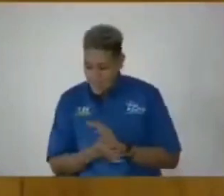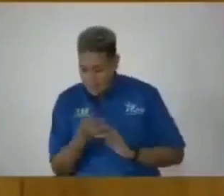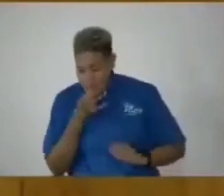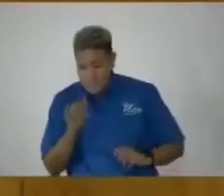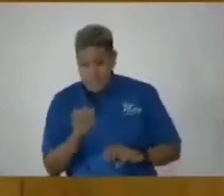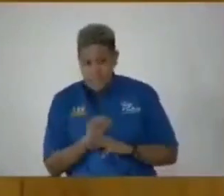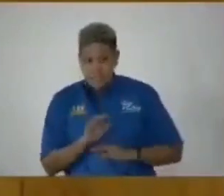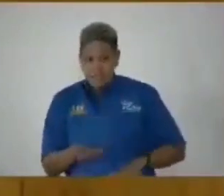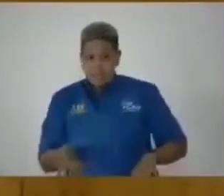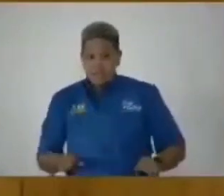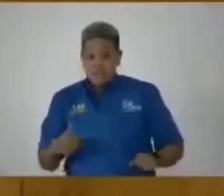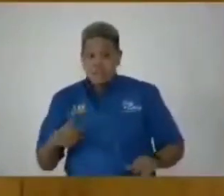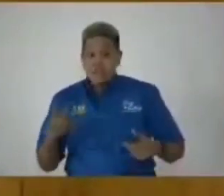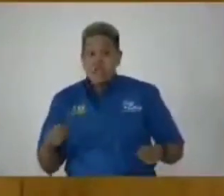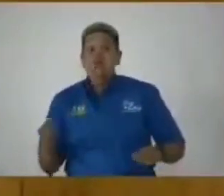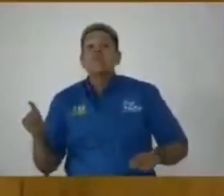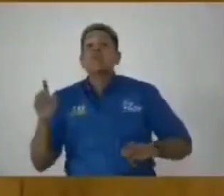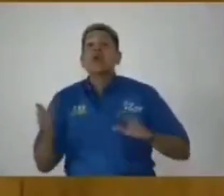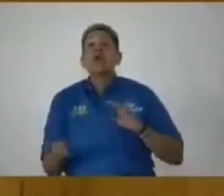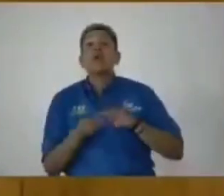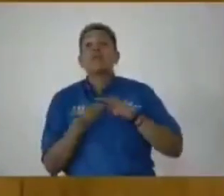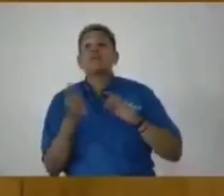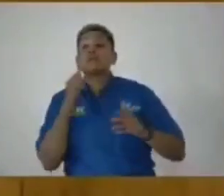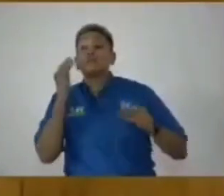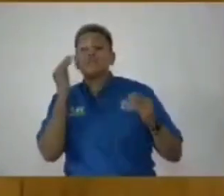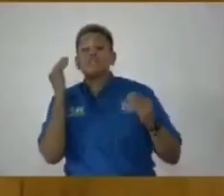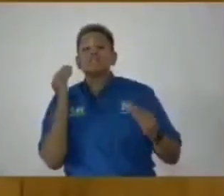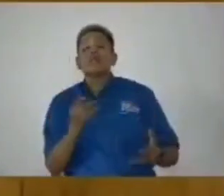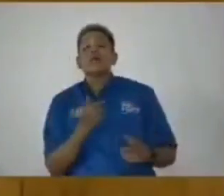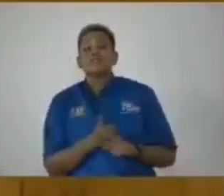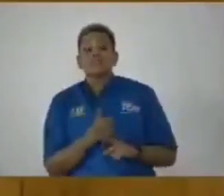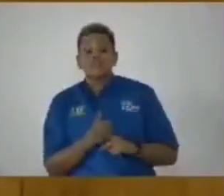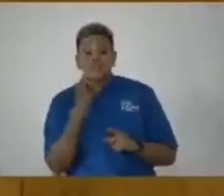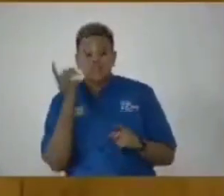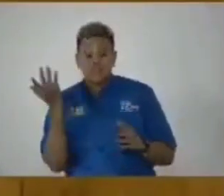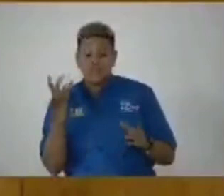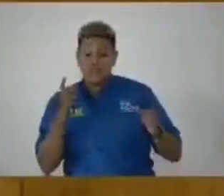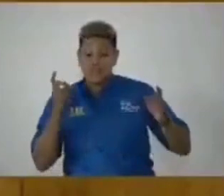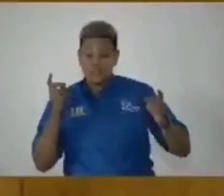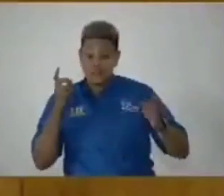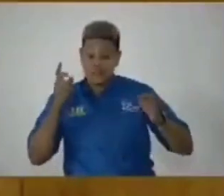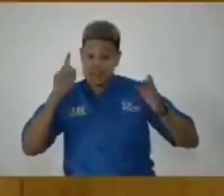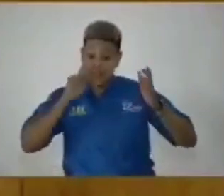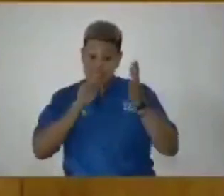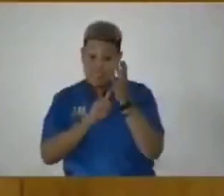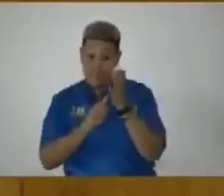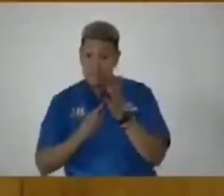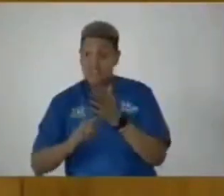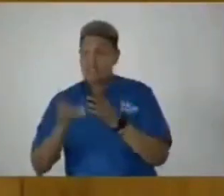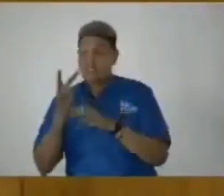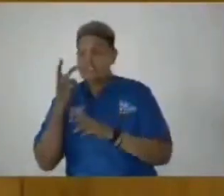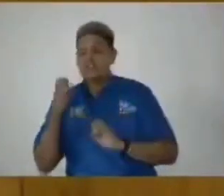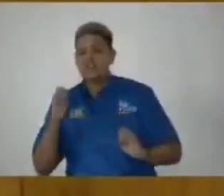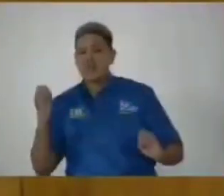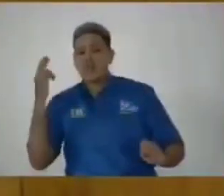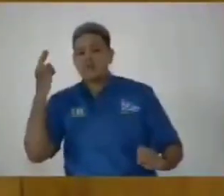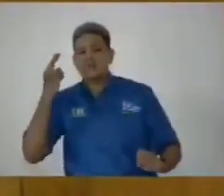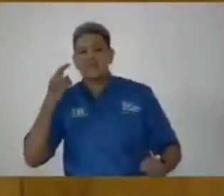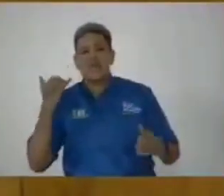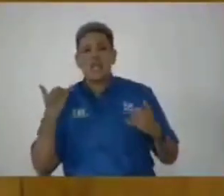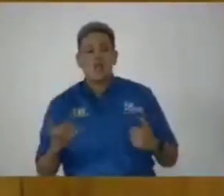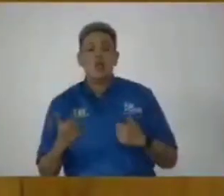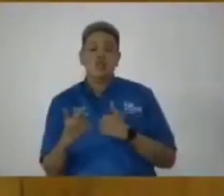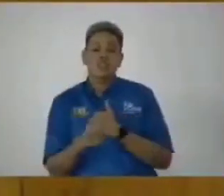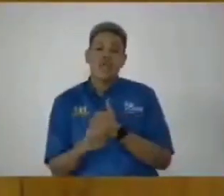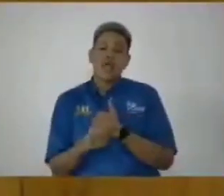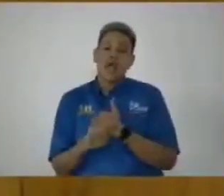the addendum says the director of investigations sees no reason at this time